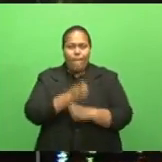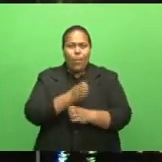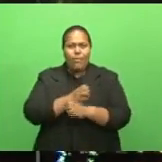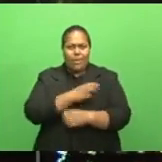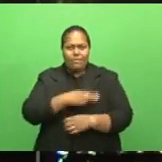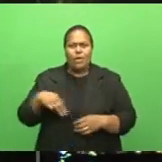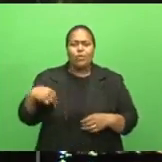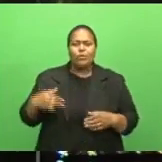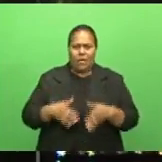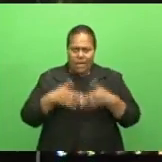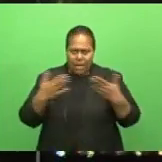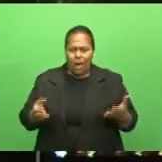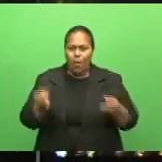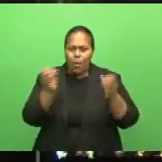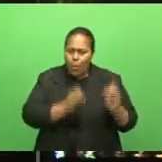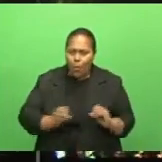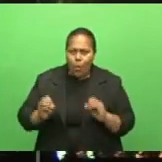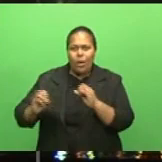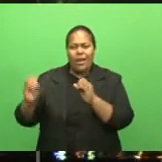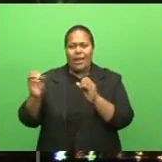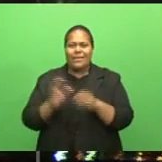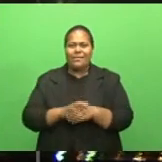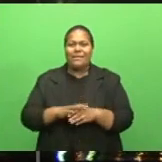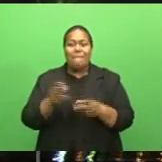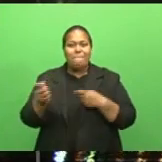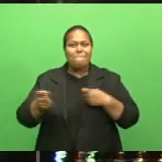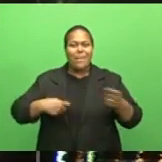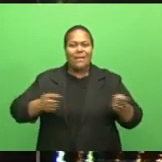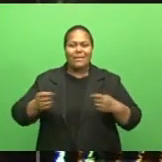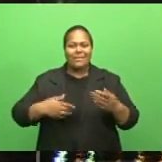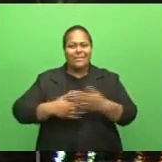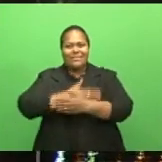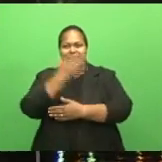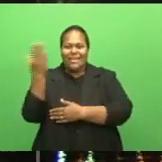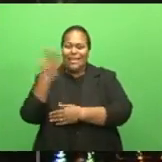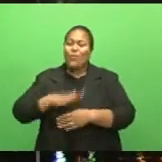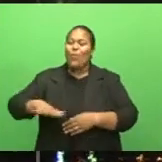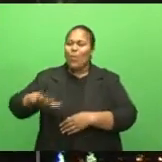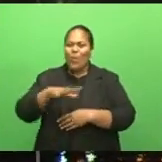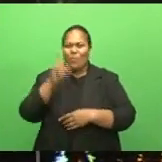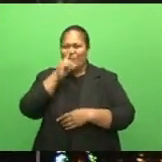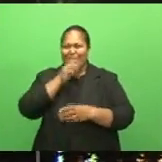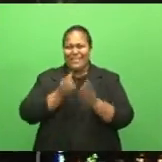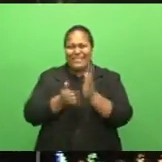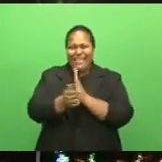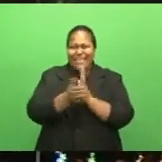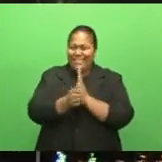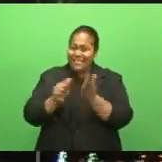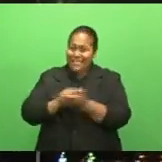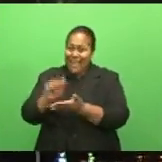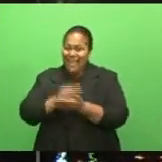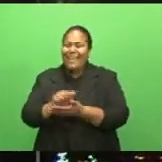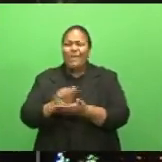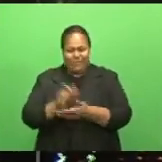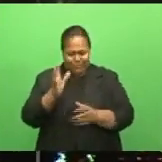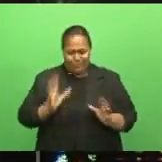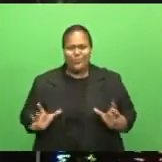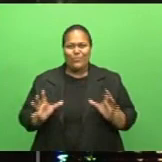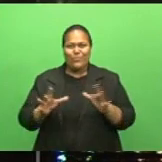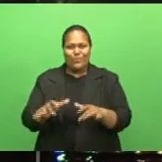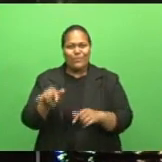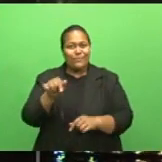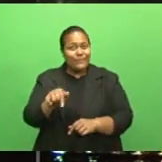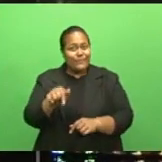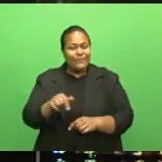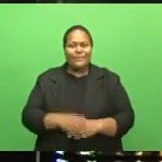inaugural Open Market Day as a platform for the registered clients to sell their handmade products for sustenance. The initiative is in line